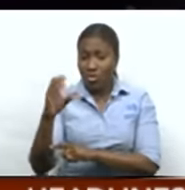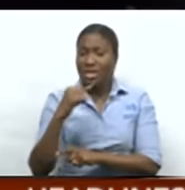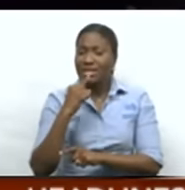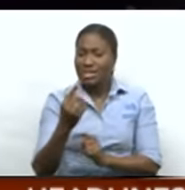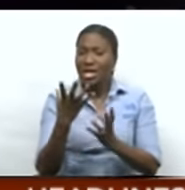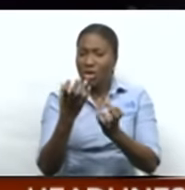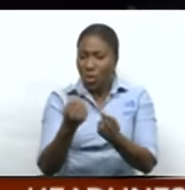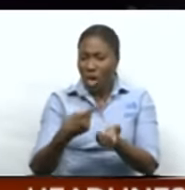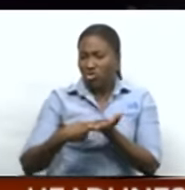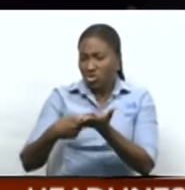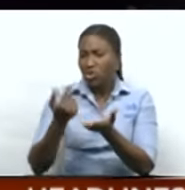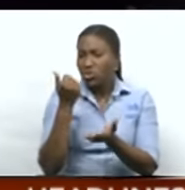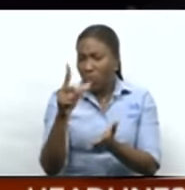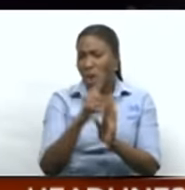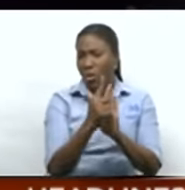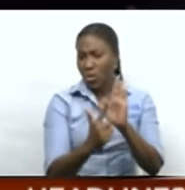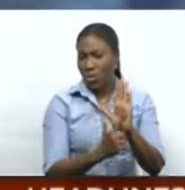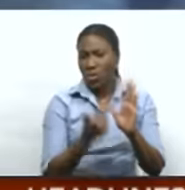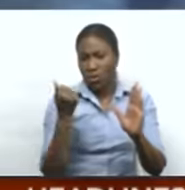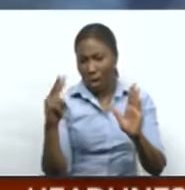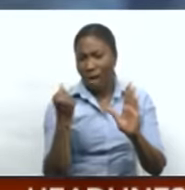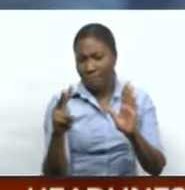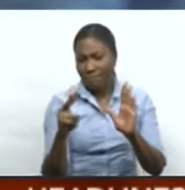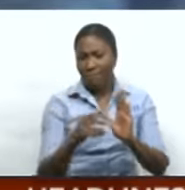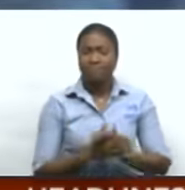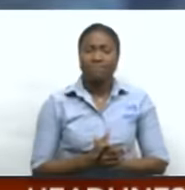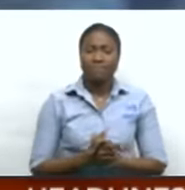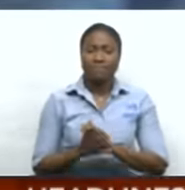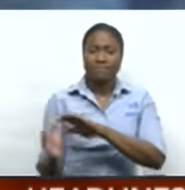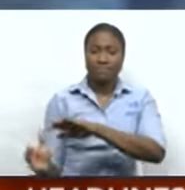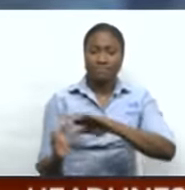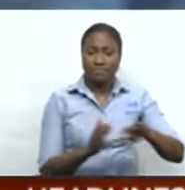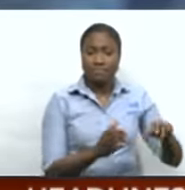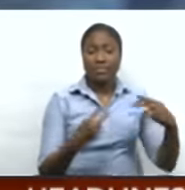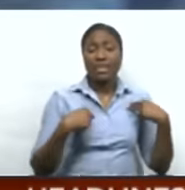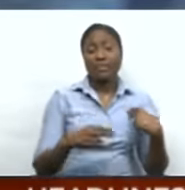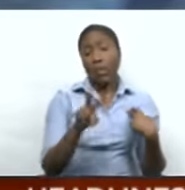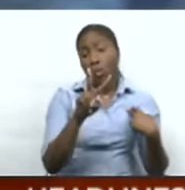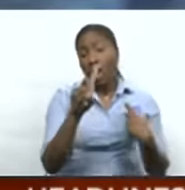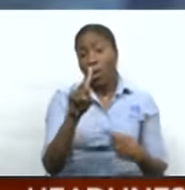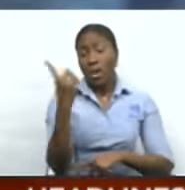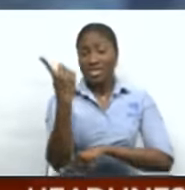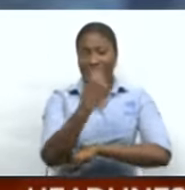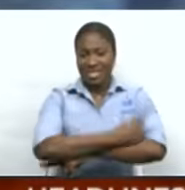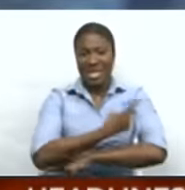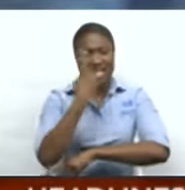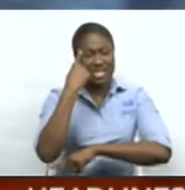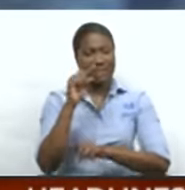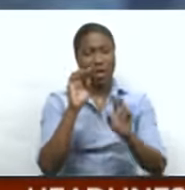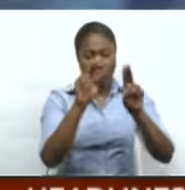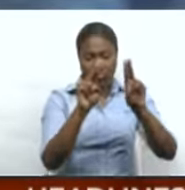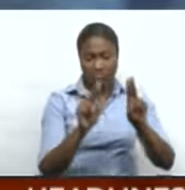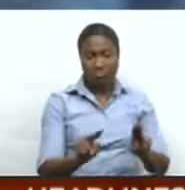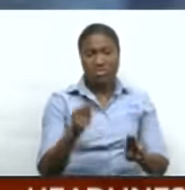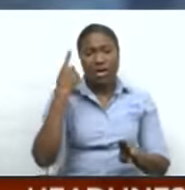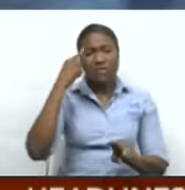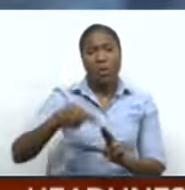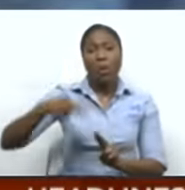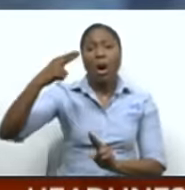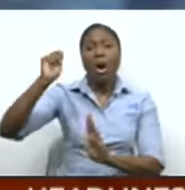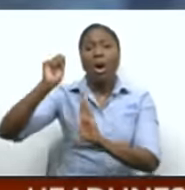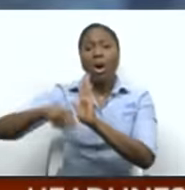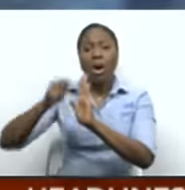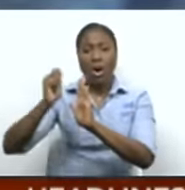12 pieces of legislation. The state has 21 days in which to file an appeal to the Privy Council. In the former Chief